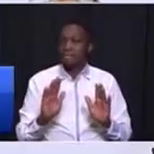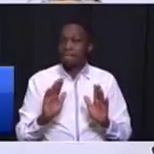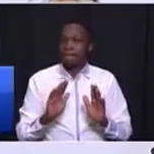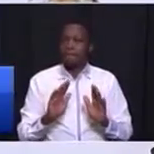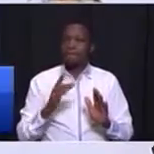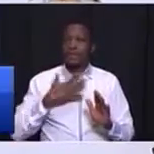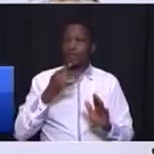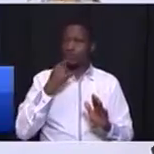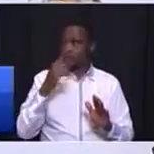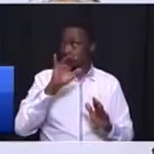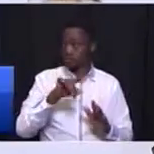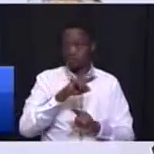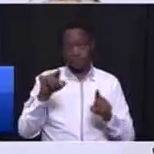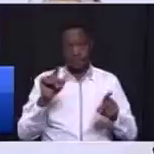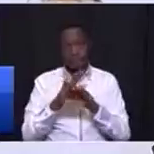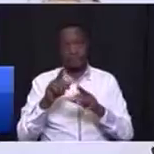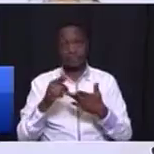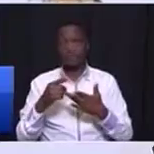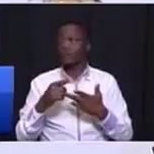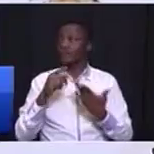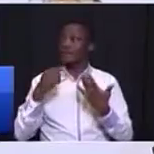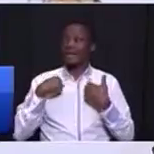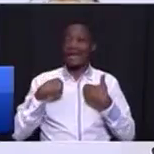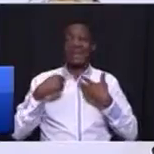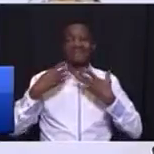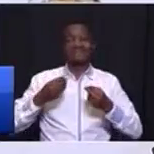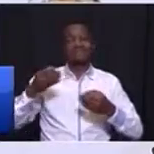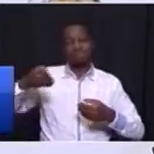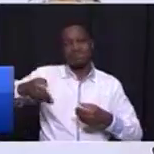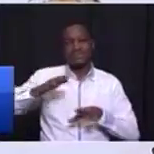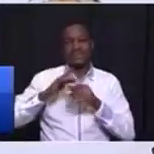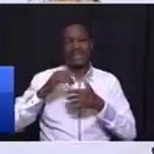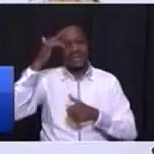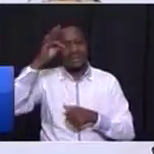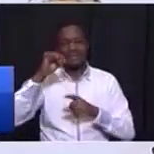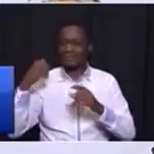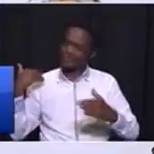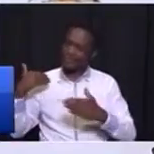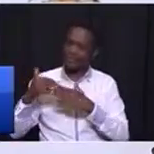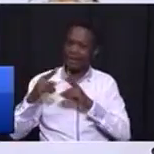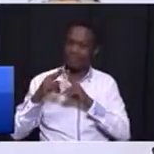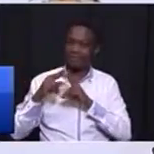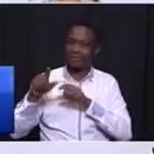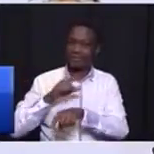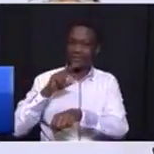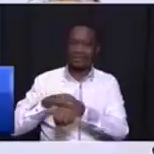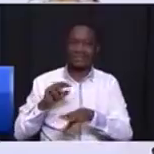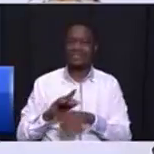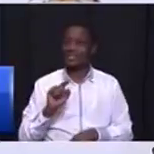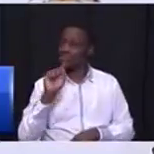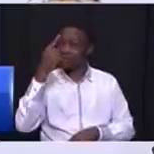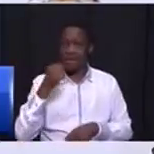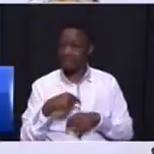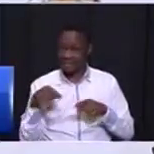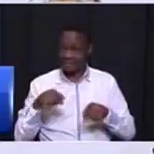and I want to say to you honorable members I've been in government now for a while. This is not my first term.